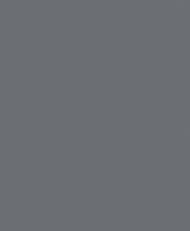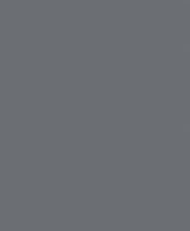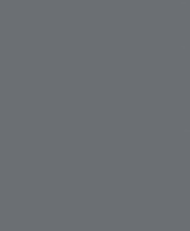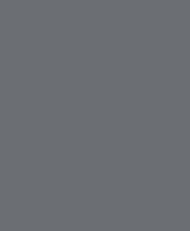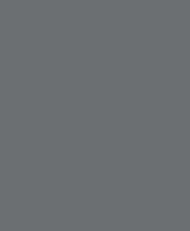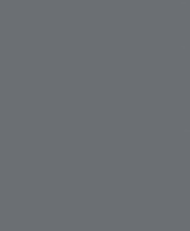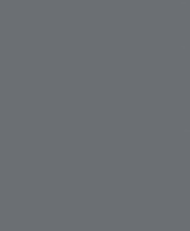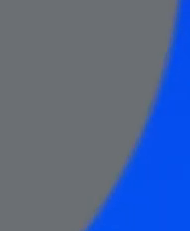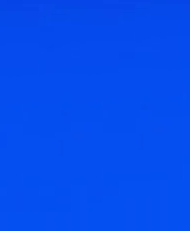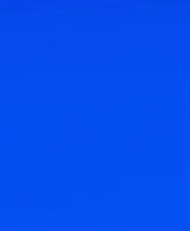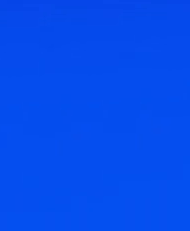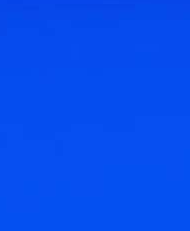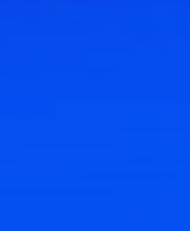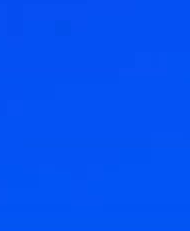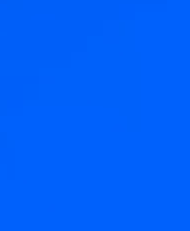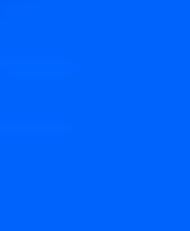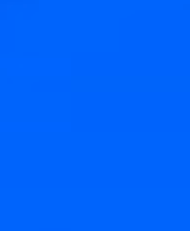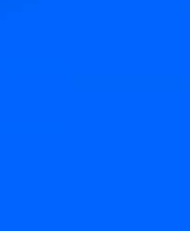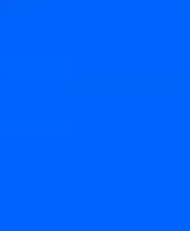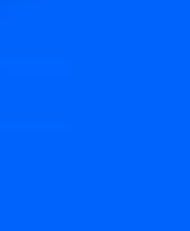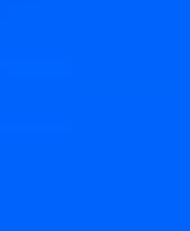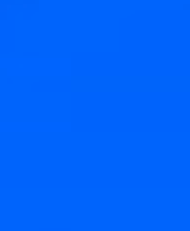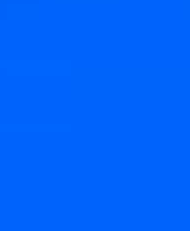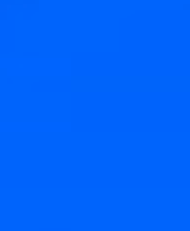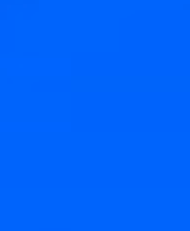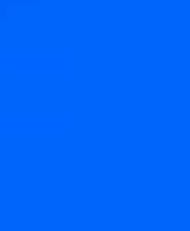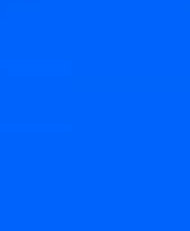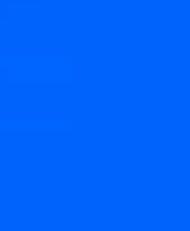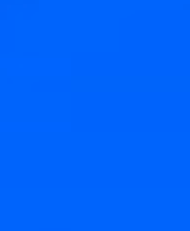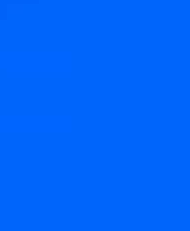To be continued...